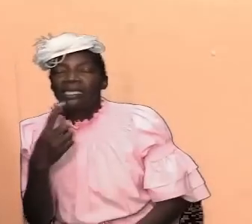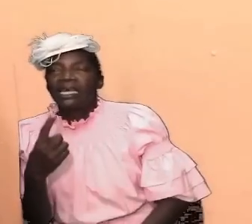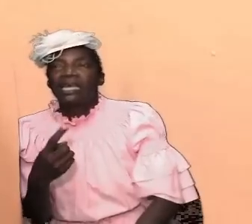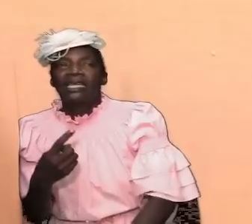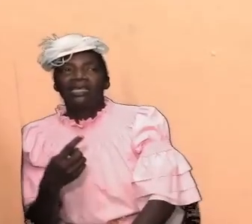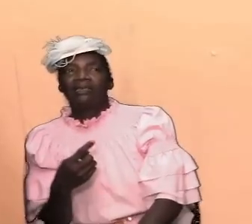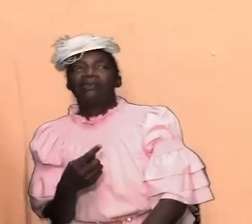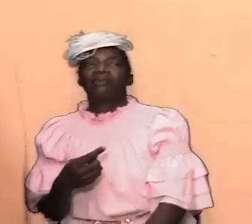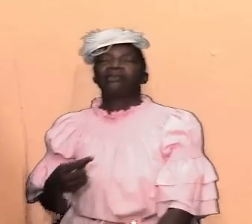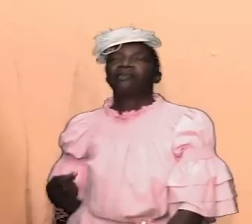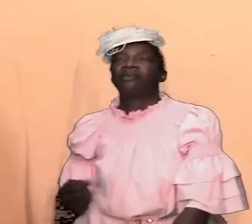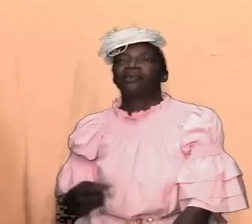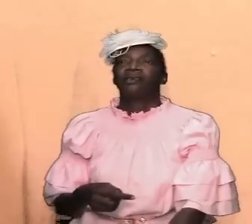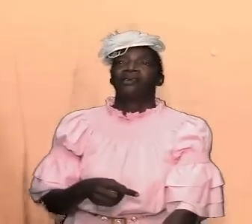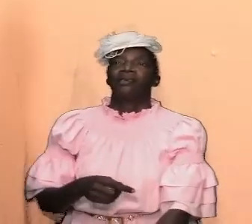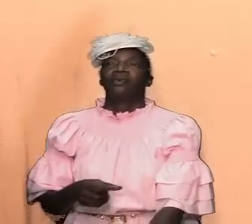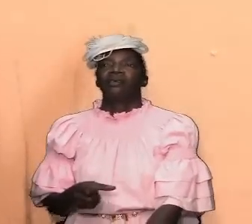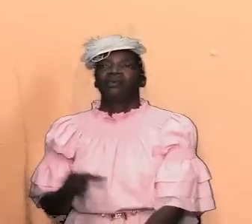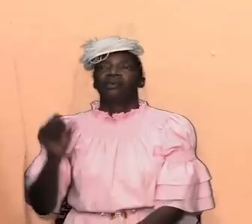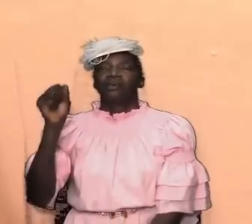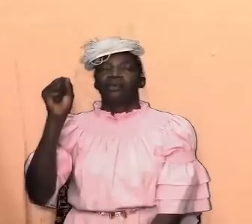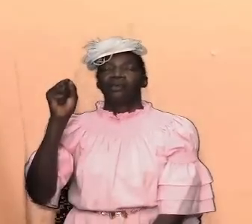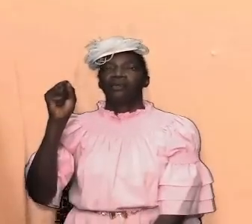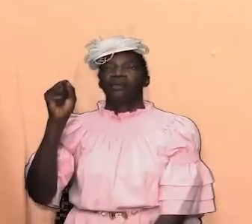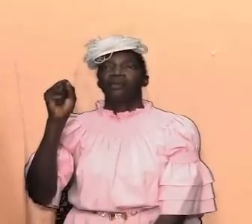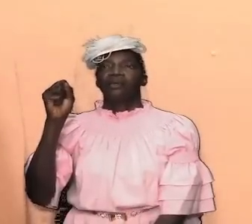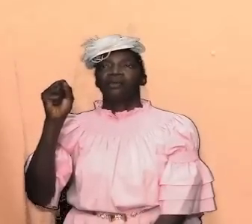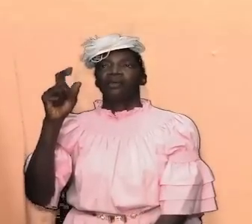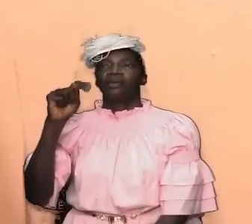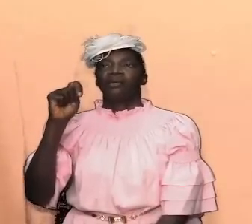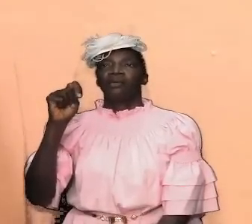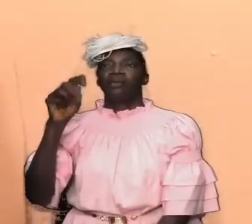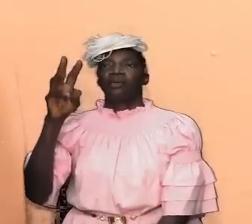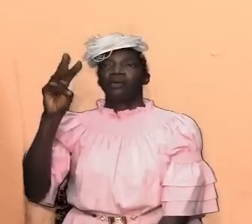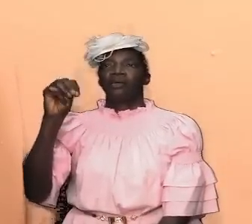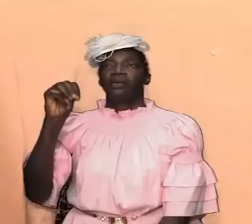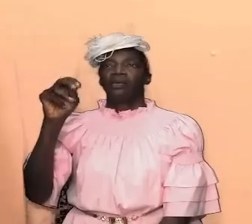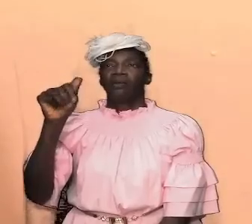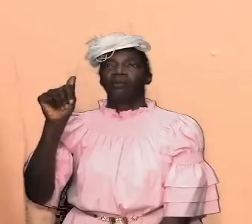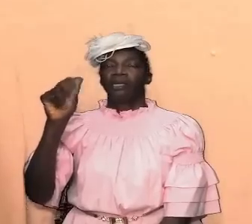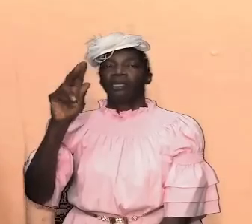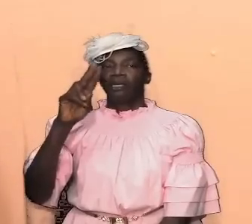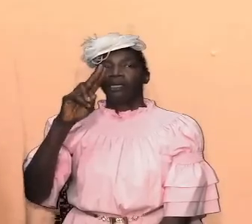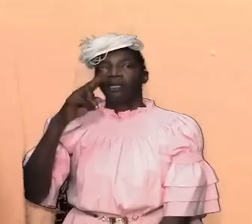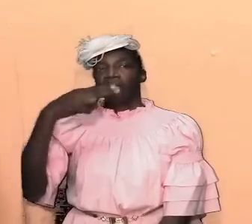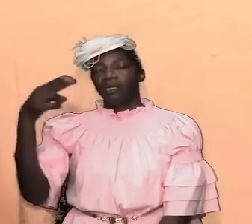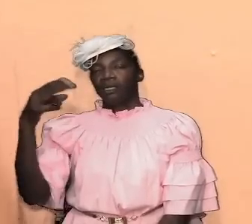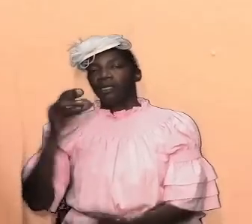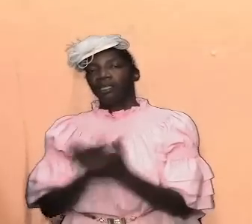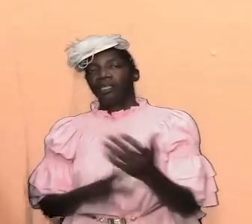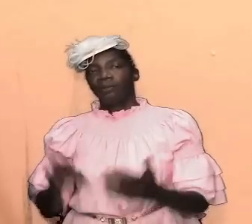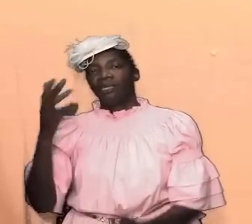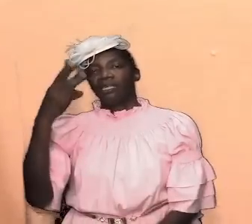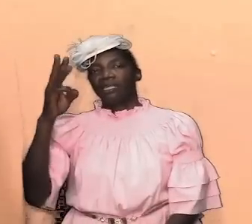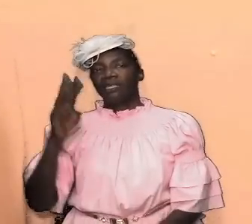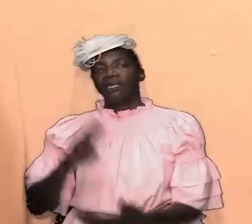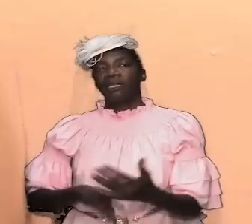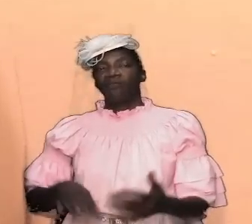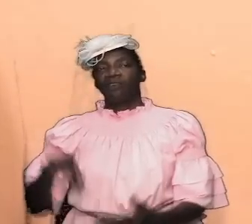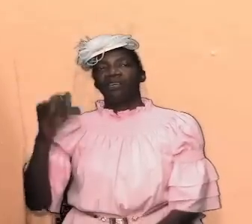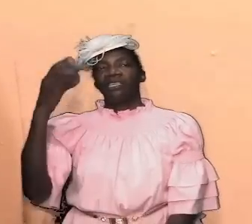in saint matthew and we could probably just look at it together saying matthew chapter 16 and verse 18